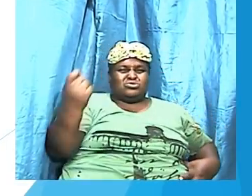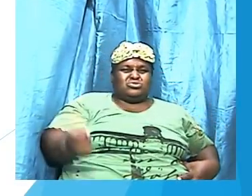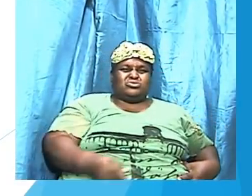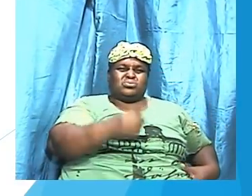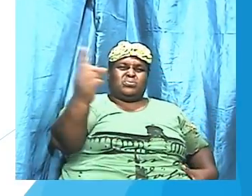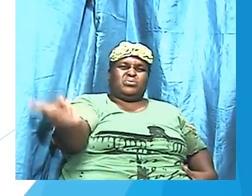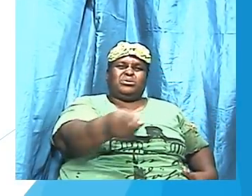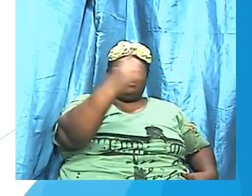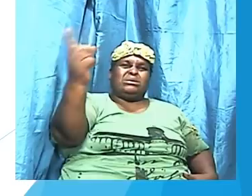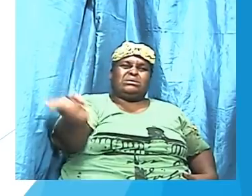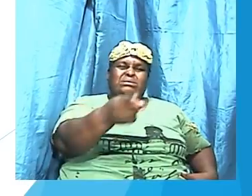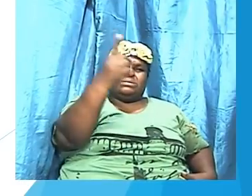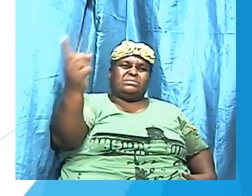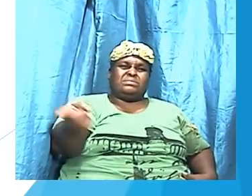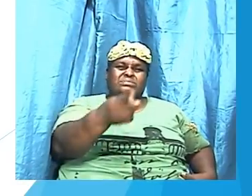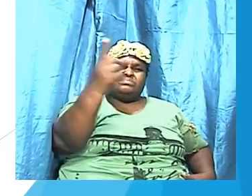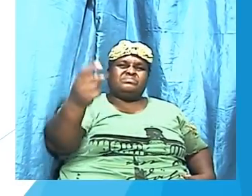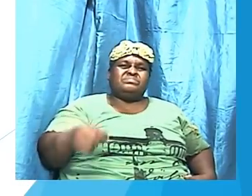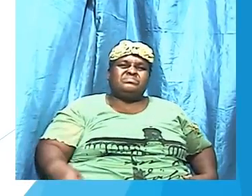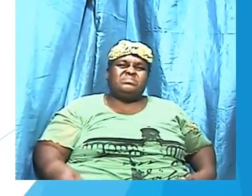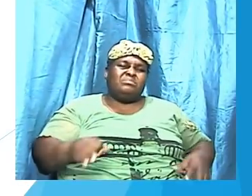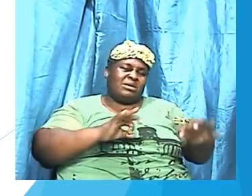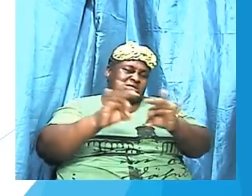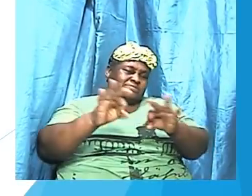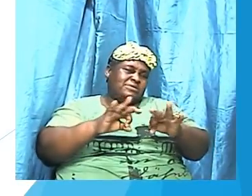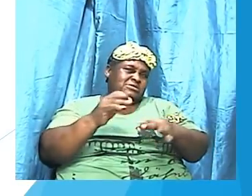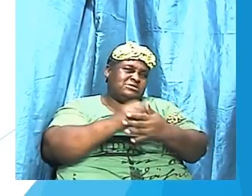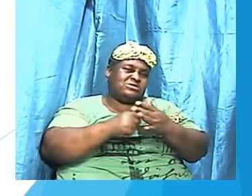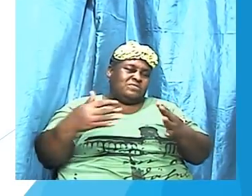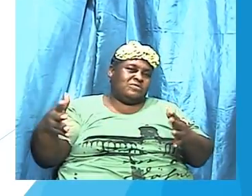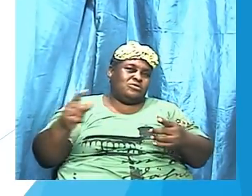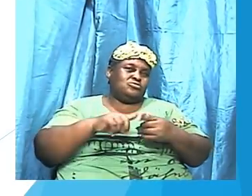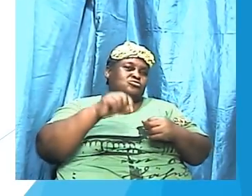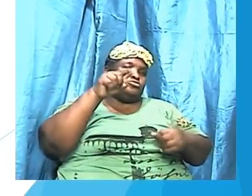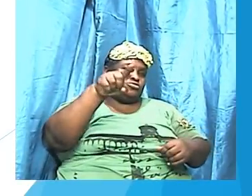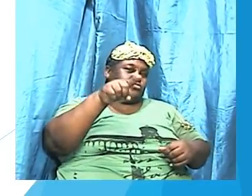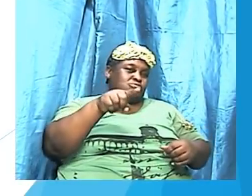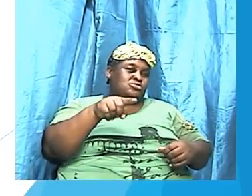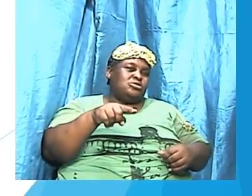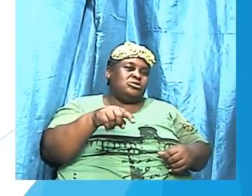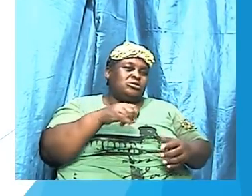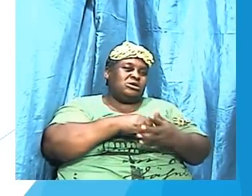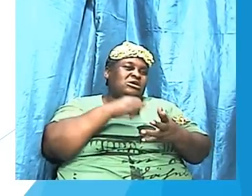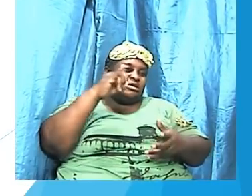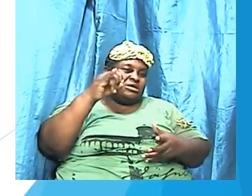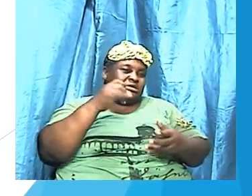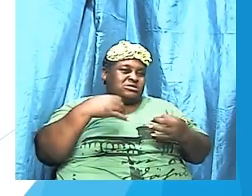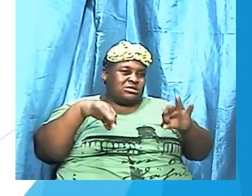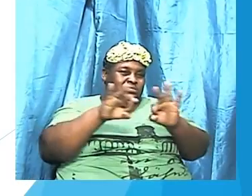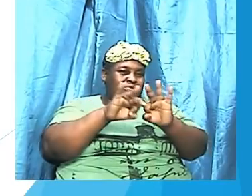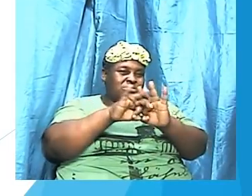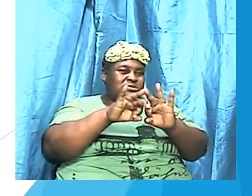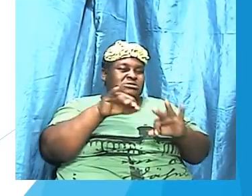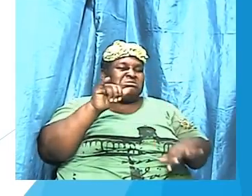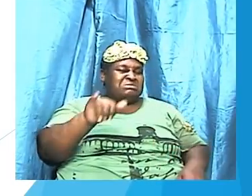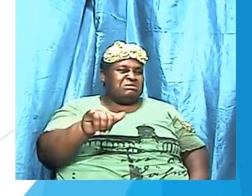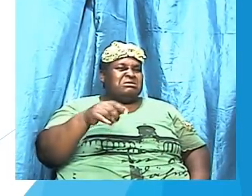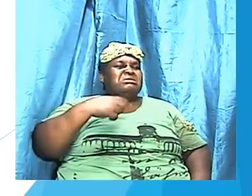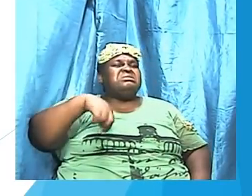something to you and it is important that we literally